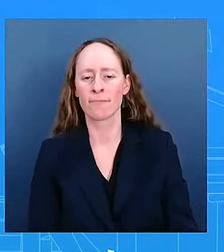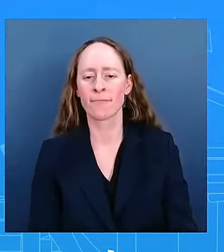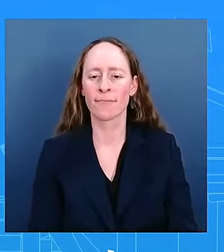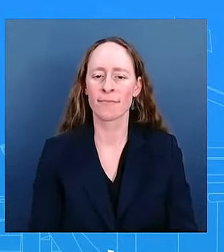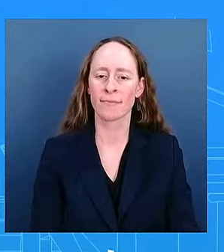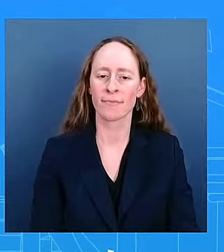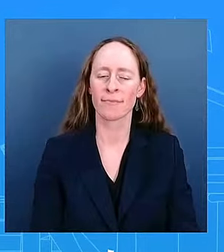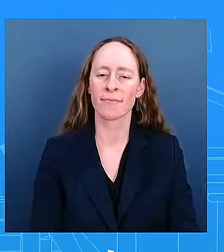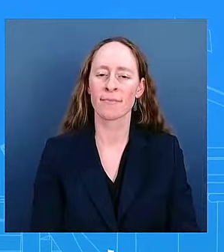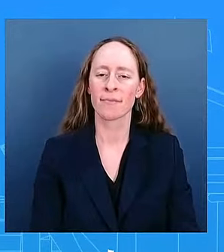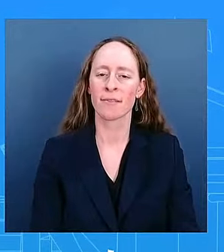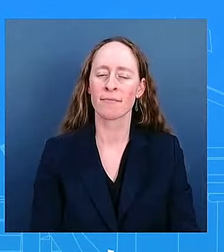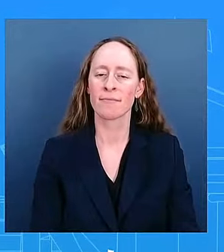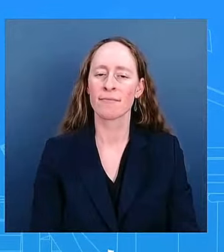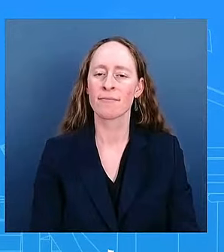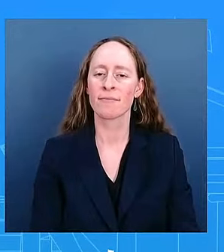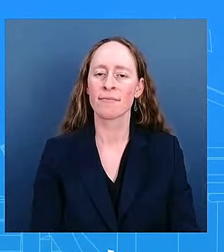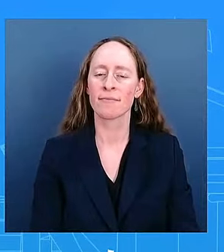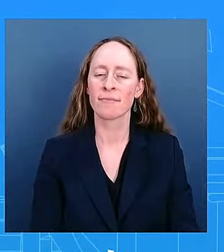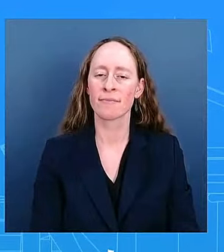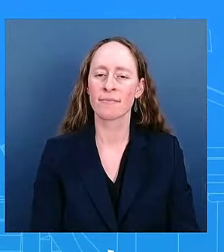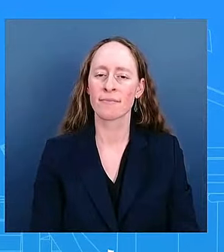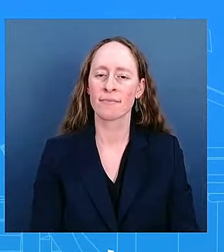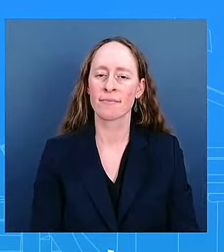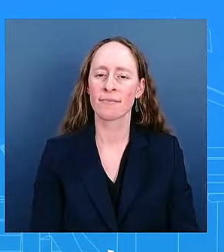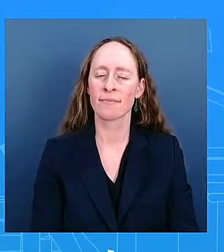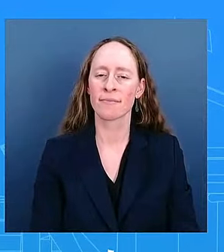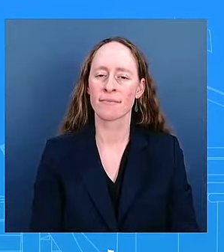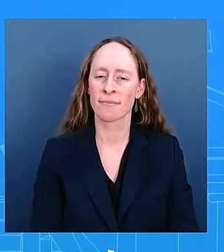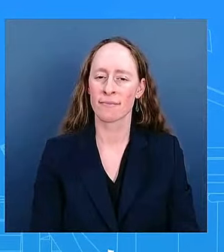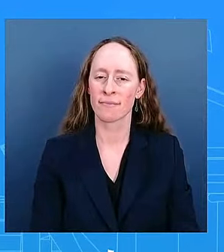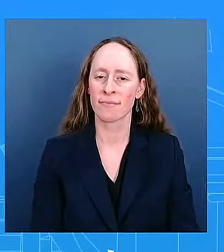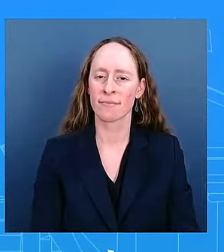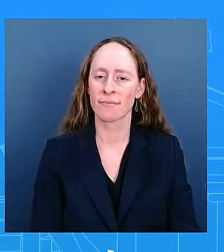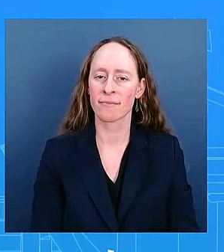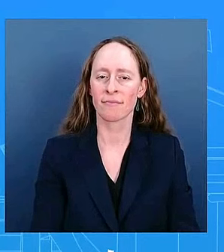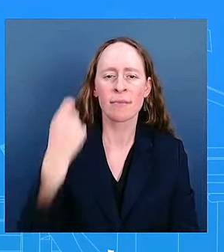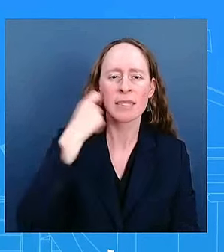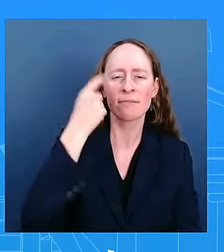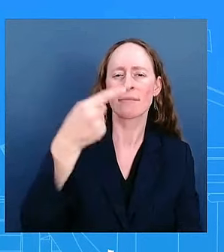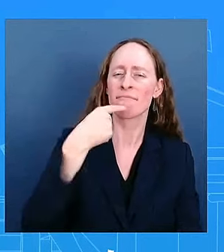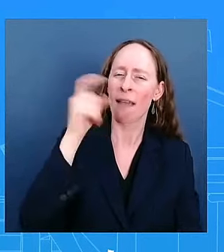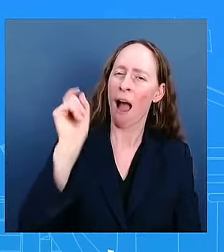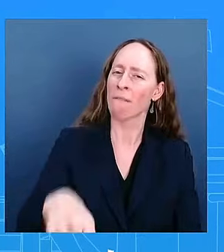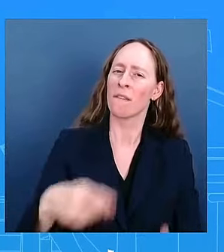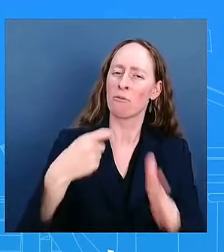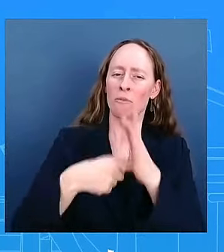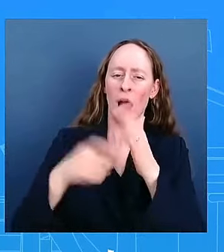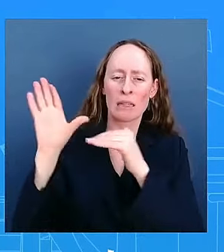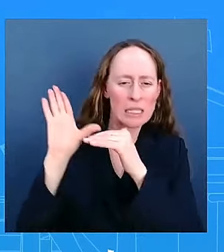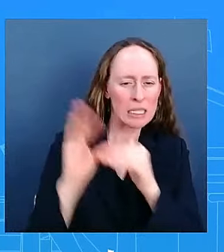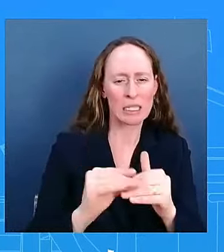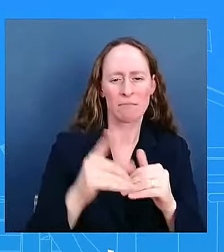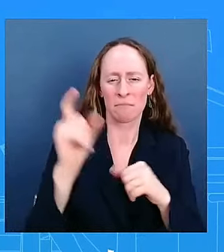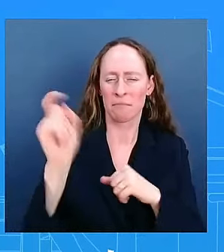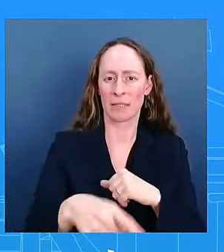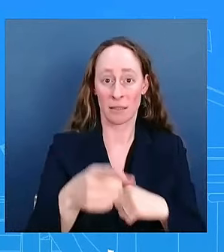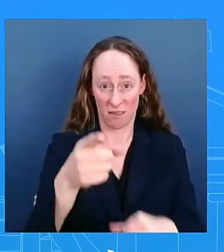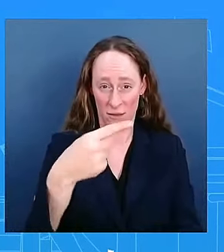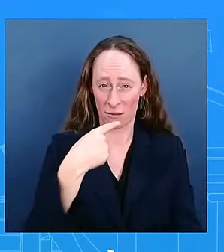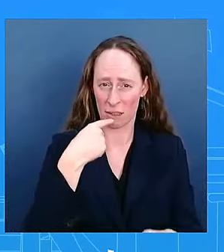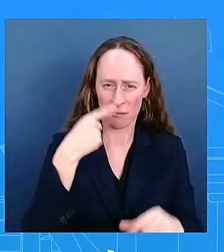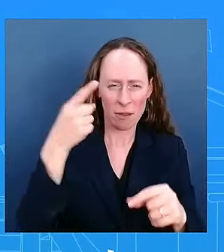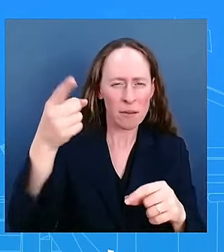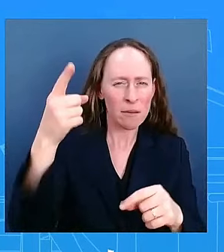lower prices for americans the vice president has talked a lot about going after corporate price gouging and groceries so just how much is corporate price